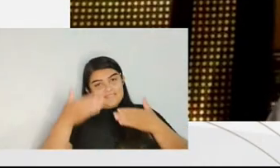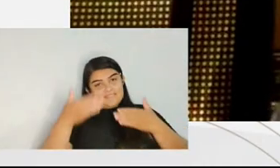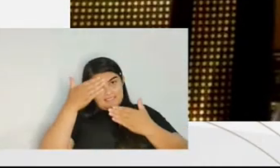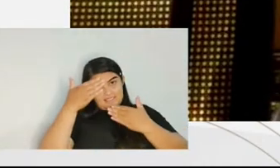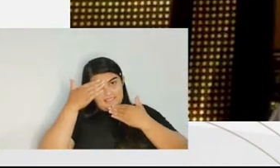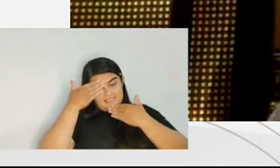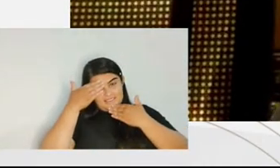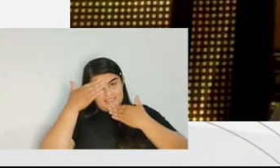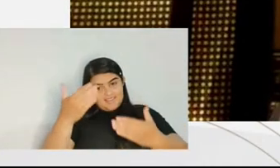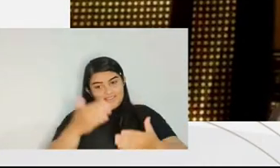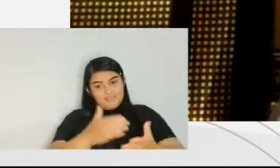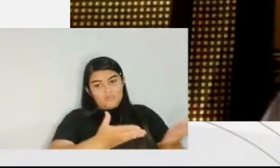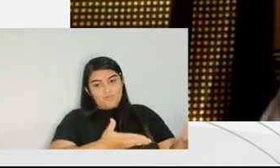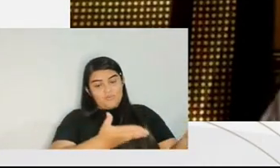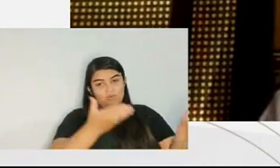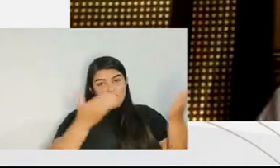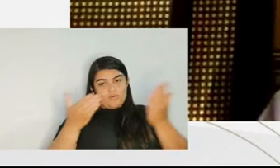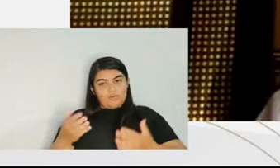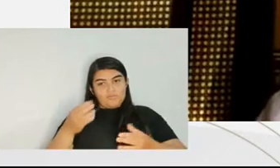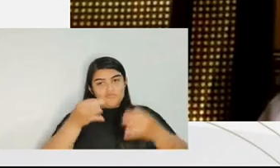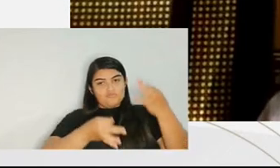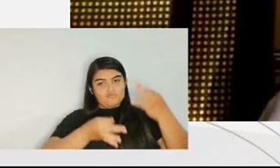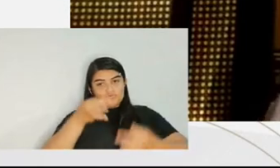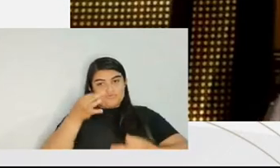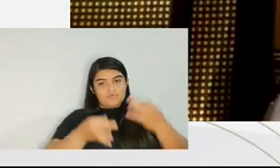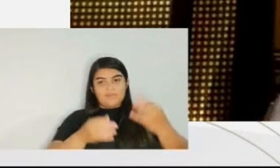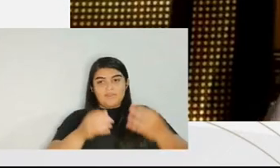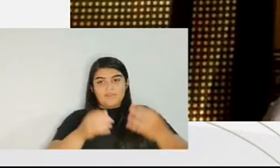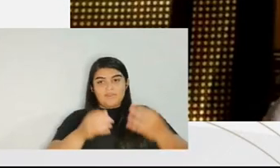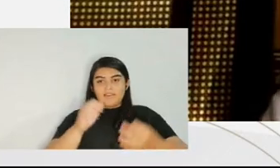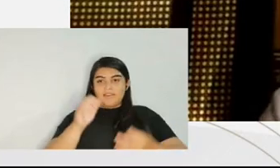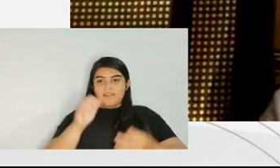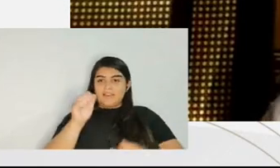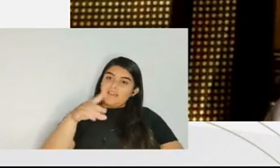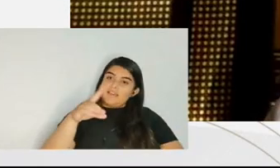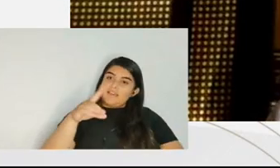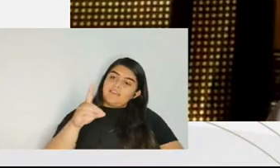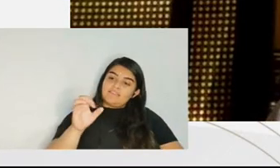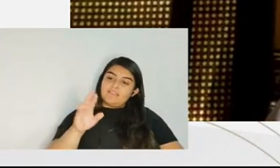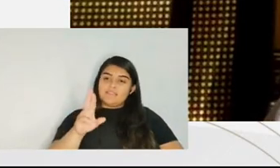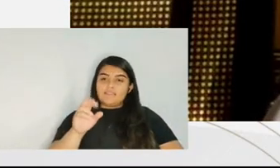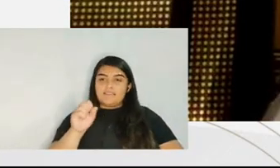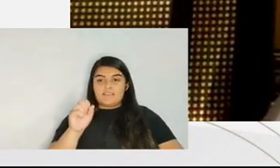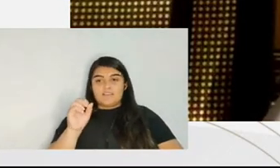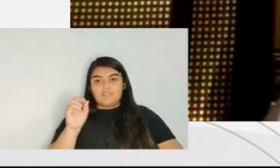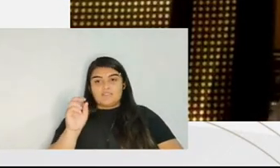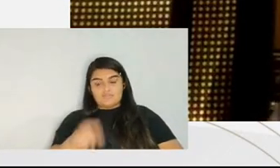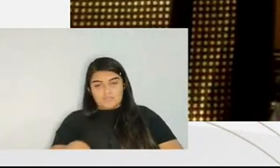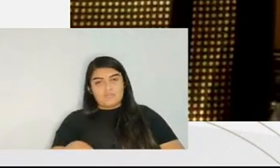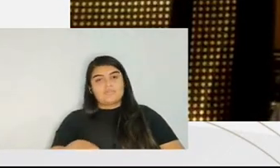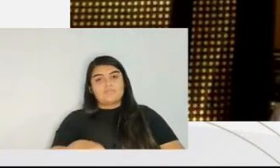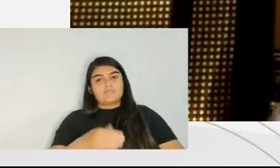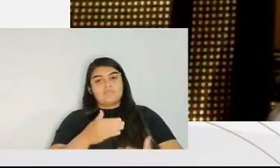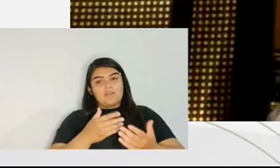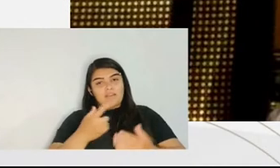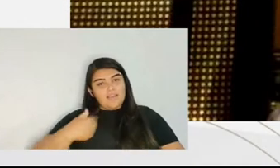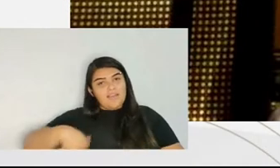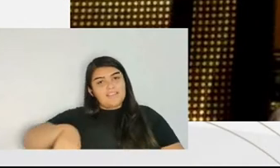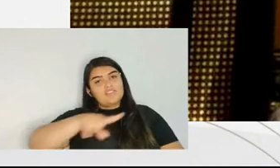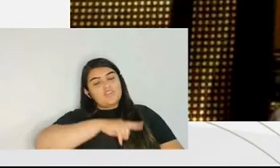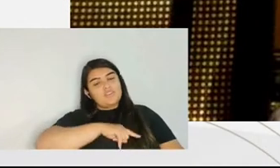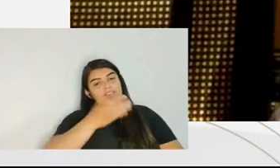i want to thank you all for the invitation to judge anderson